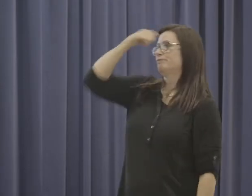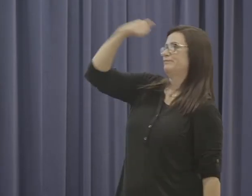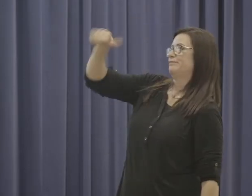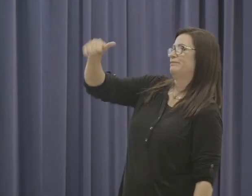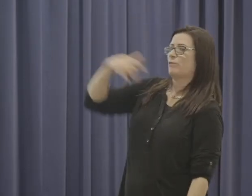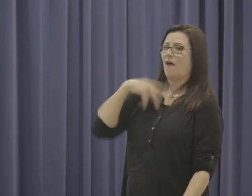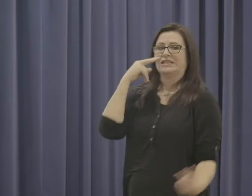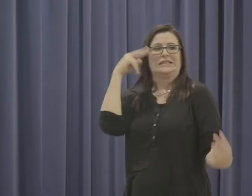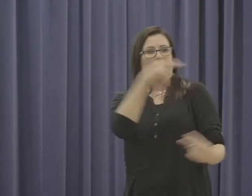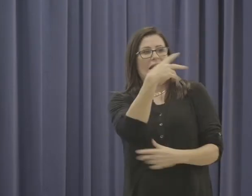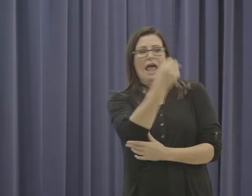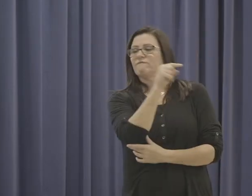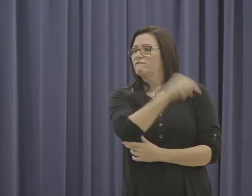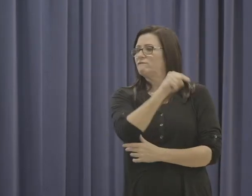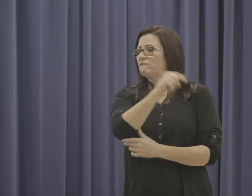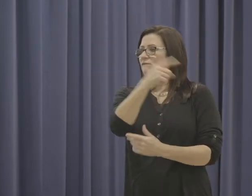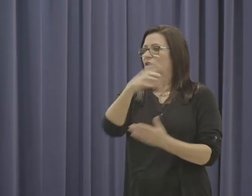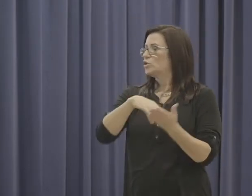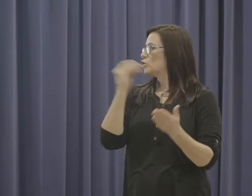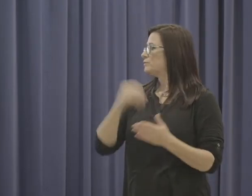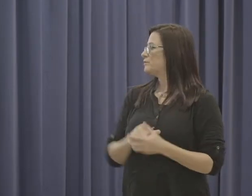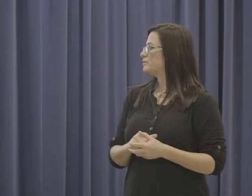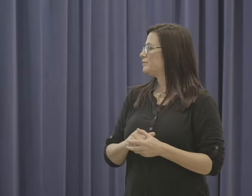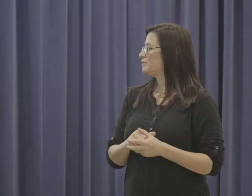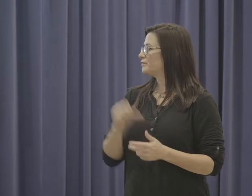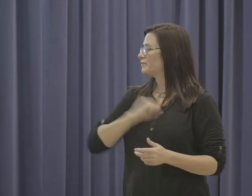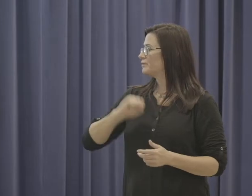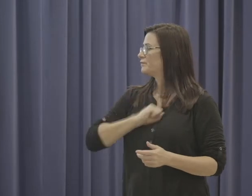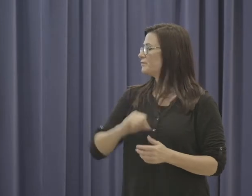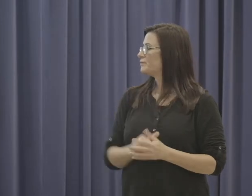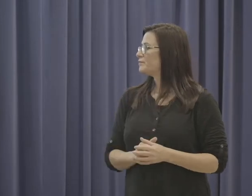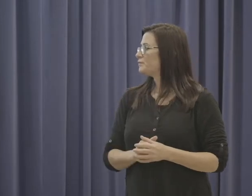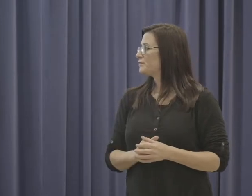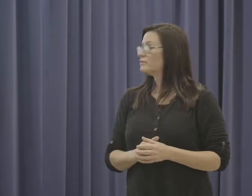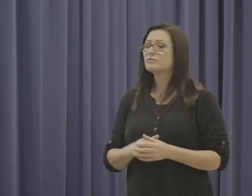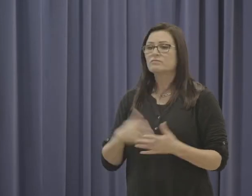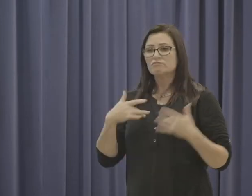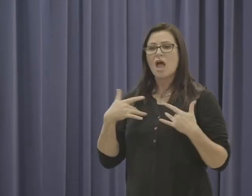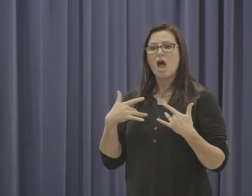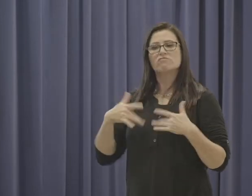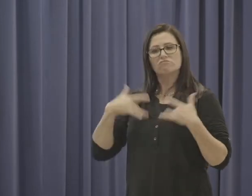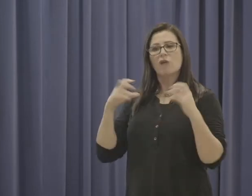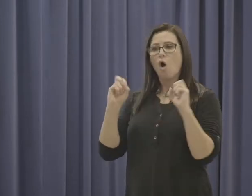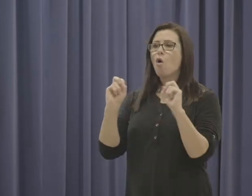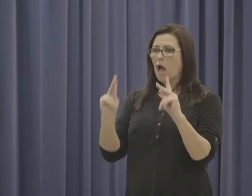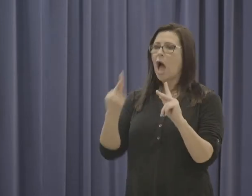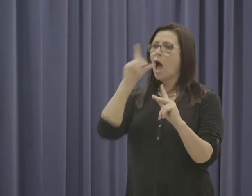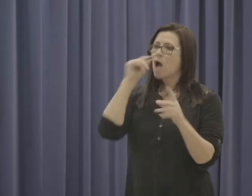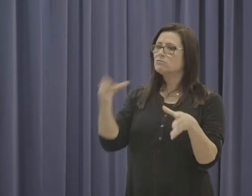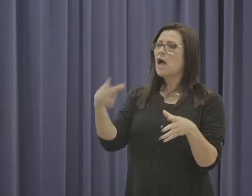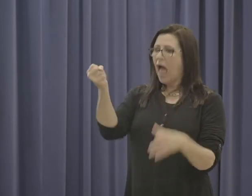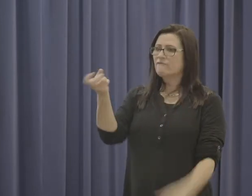one I knew what they were talking about and felt okay and felt okay